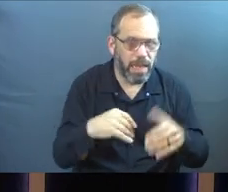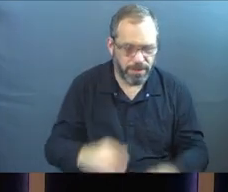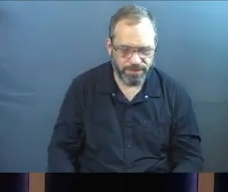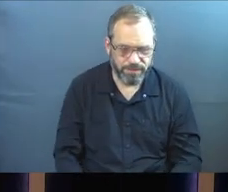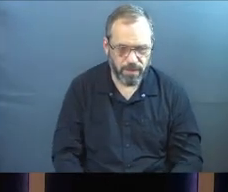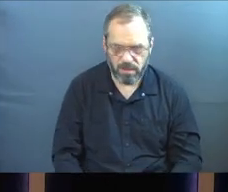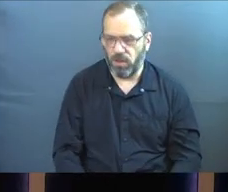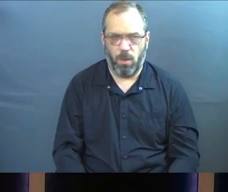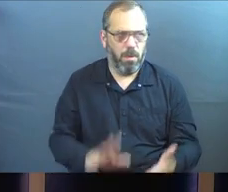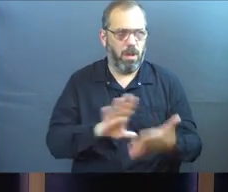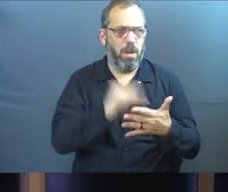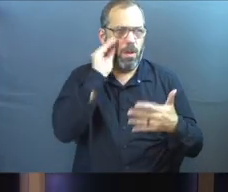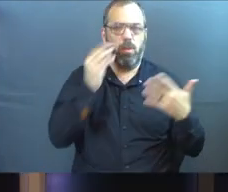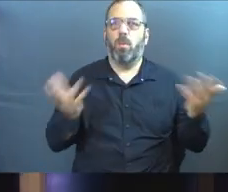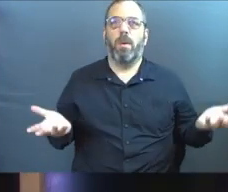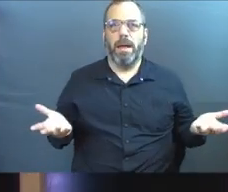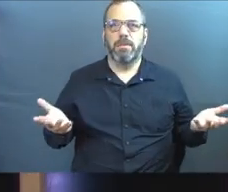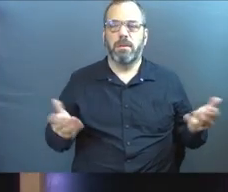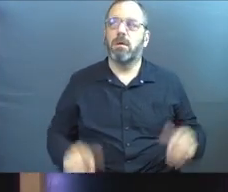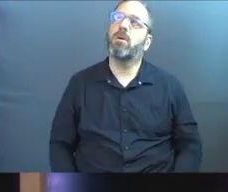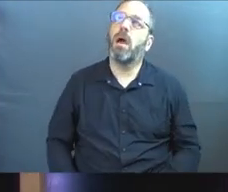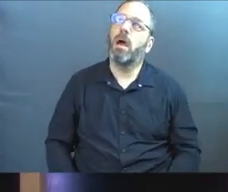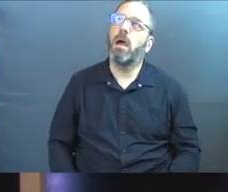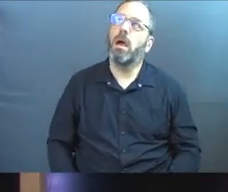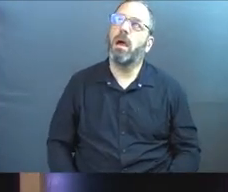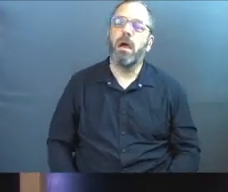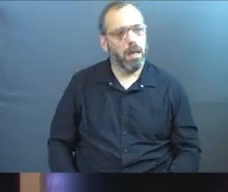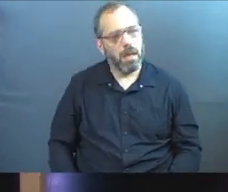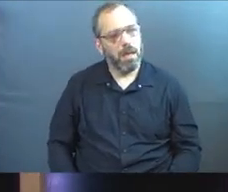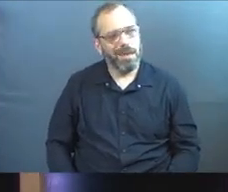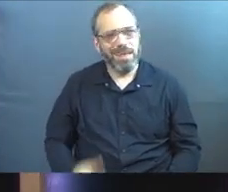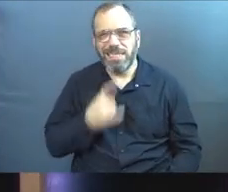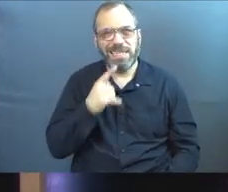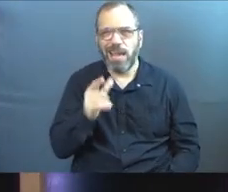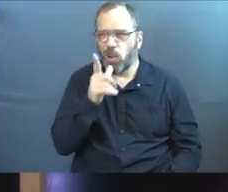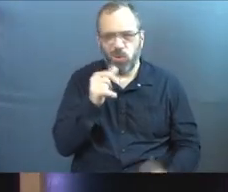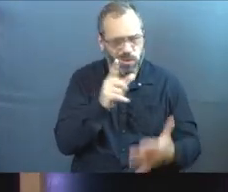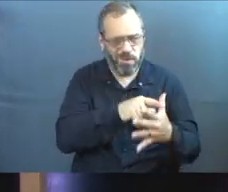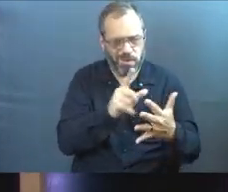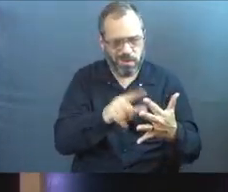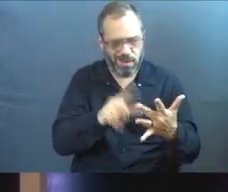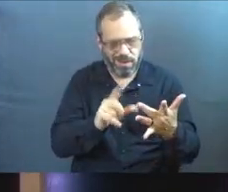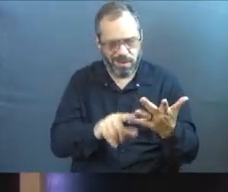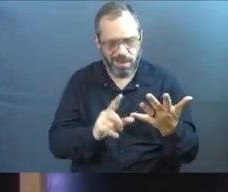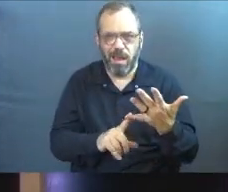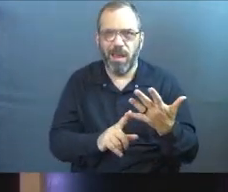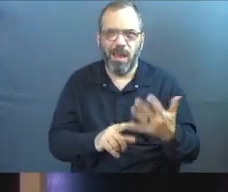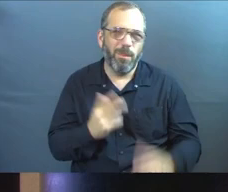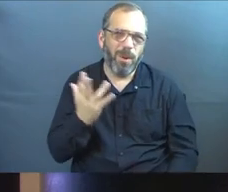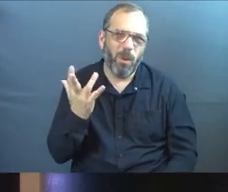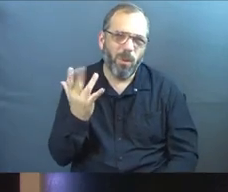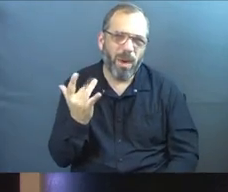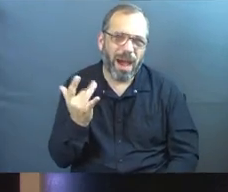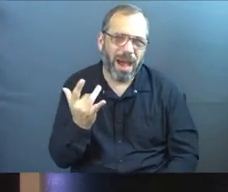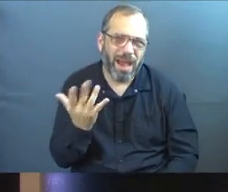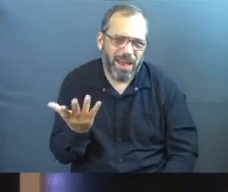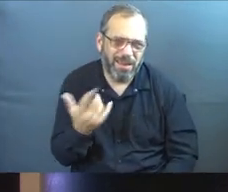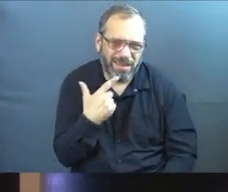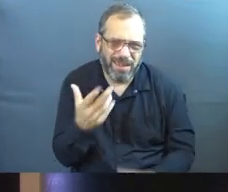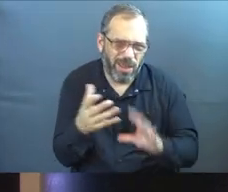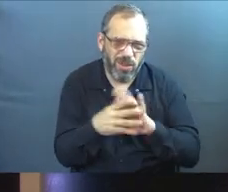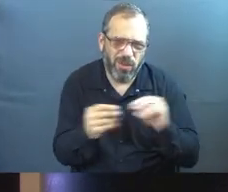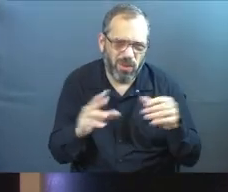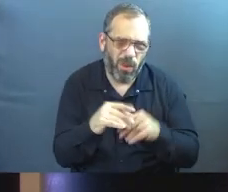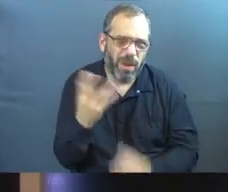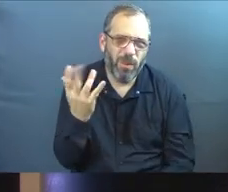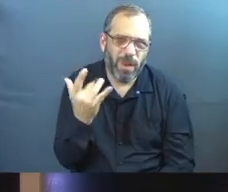So what are we supposed to learn from this? You're like, well, it seems obvious. He told us what all the players are, but he doesn't tell you why he's telling you the